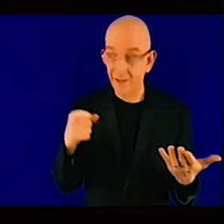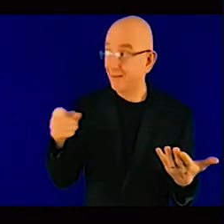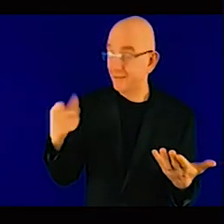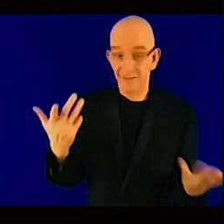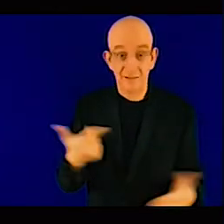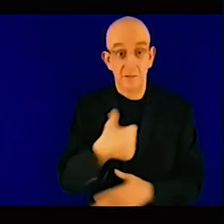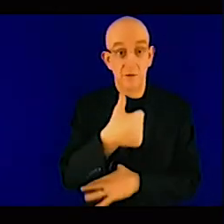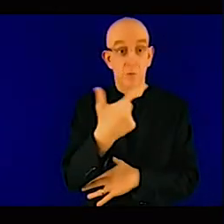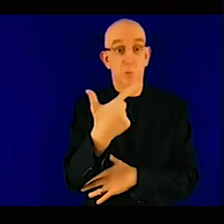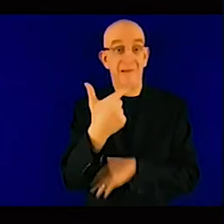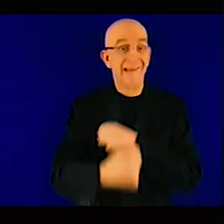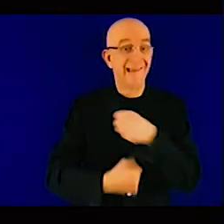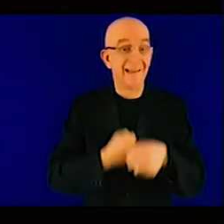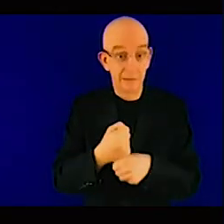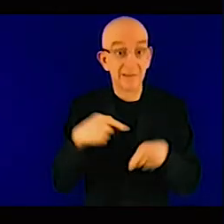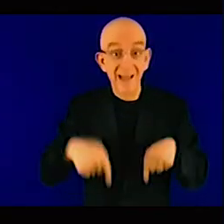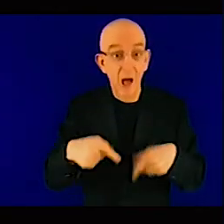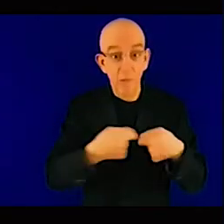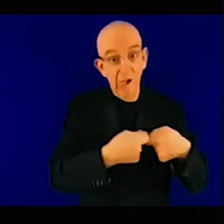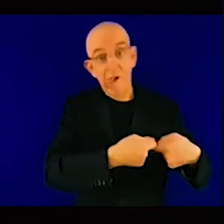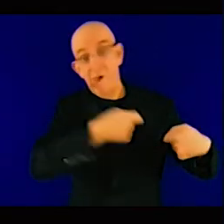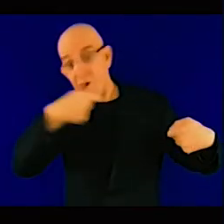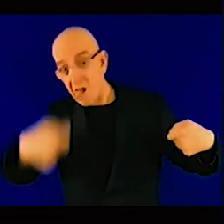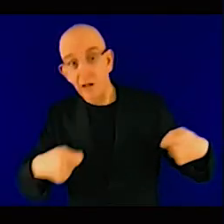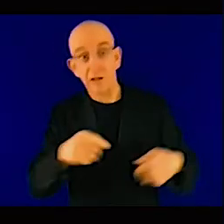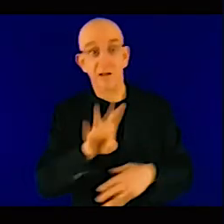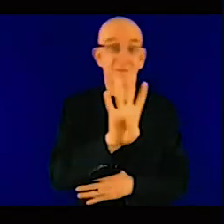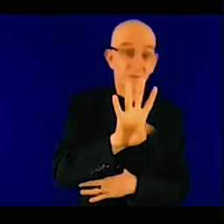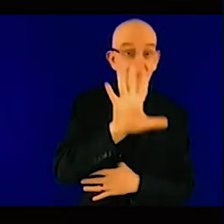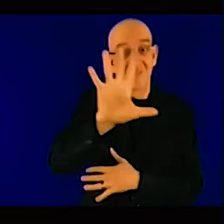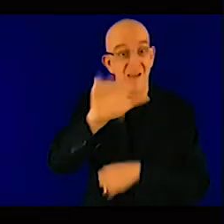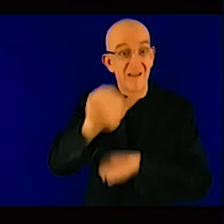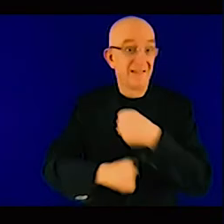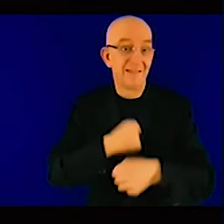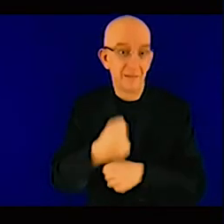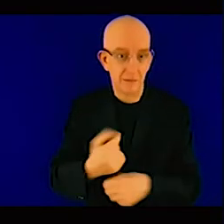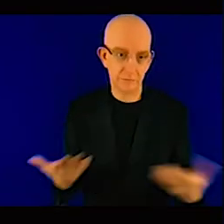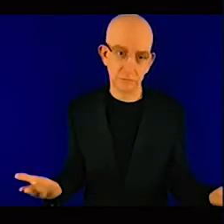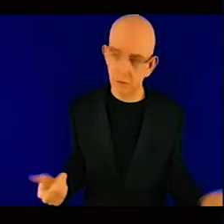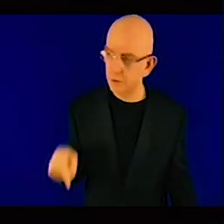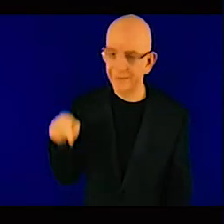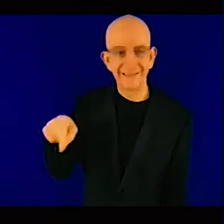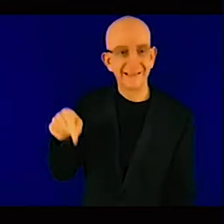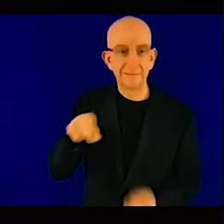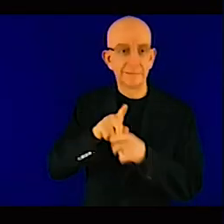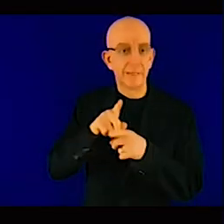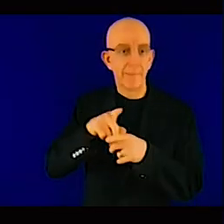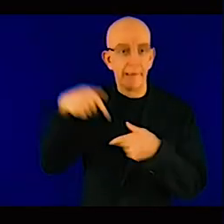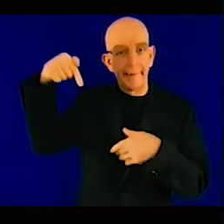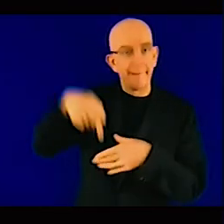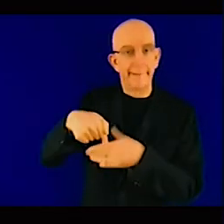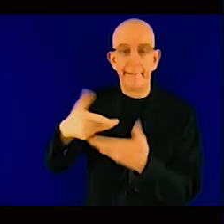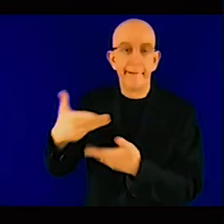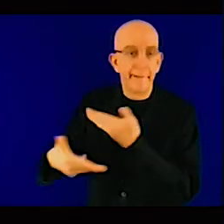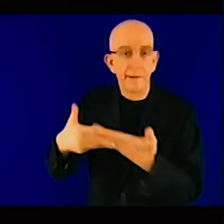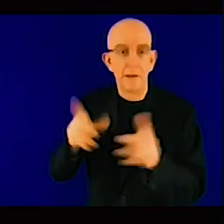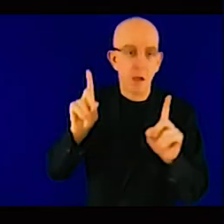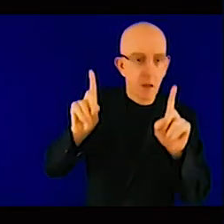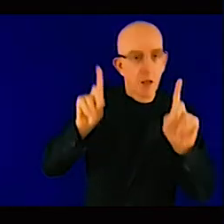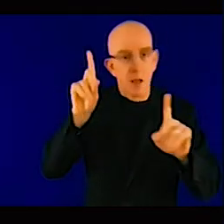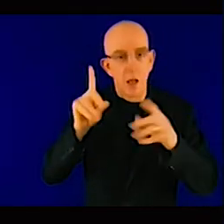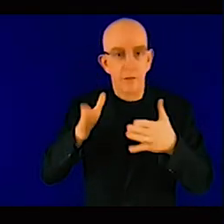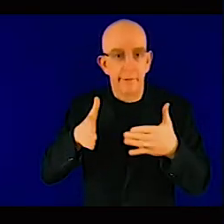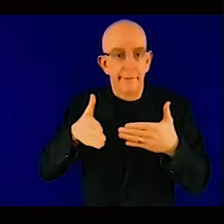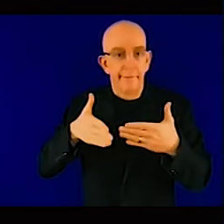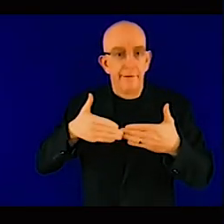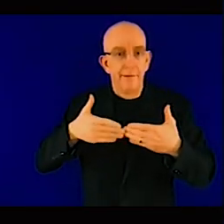was this 2008 there was this incredibly sort of almost this buzz with the private sector that actually we want to do projects in Africa but the